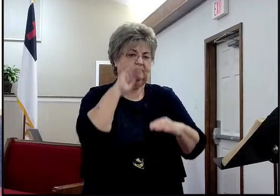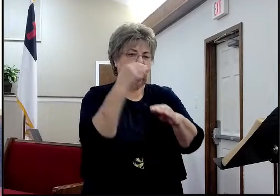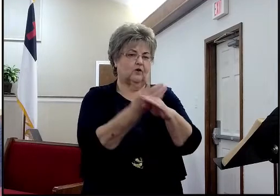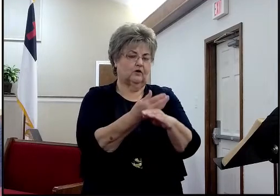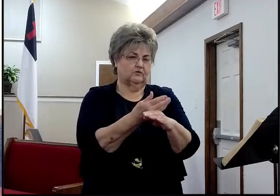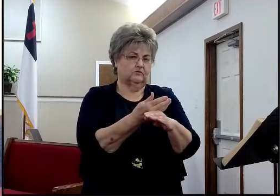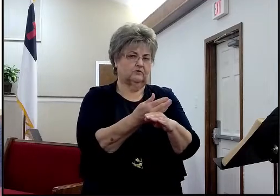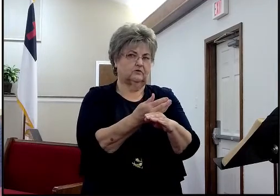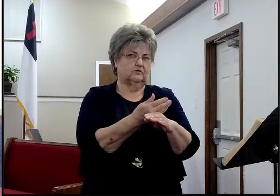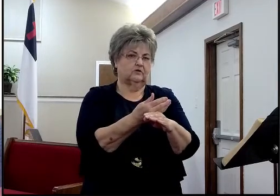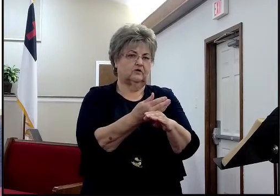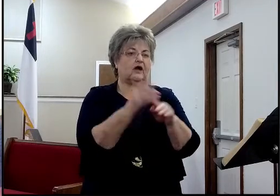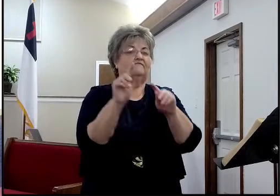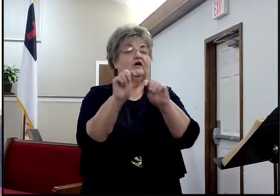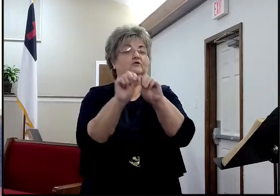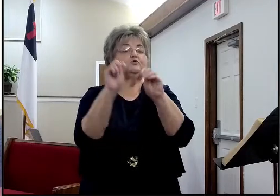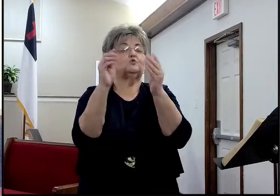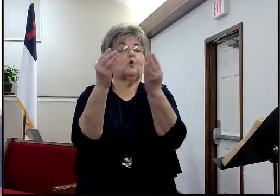of the tribe of what?